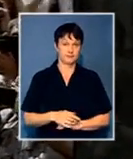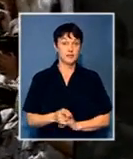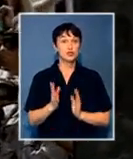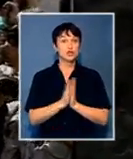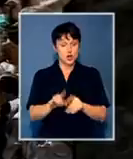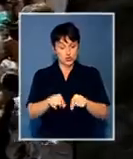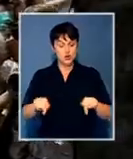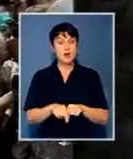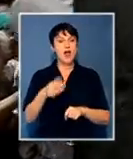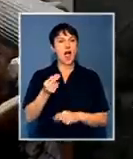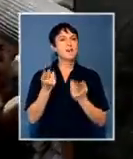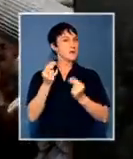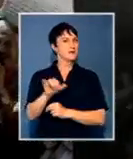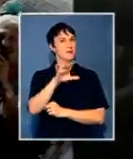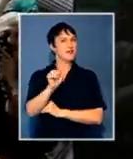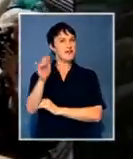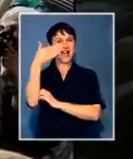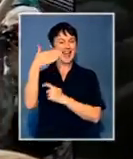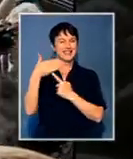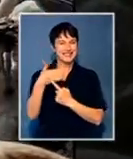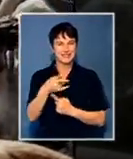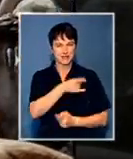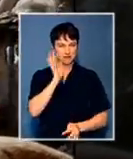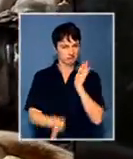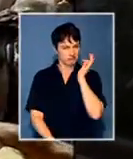Church Square, the new South African flag was set to light.